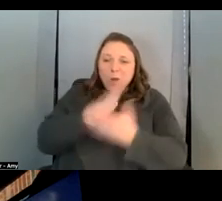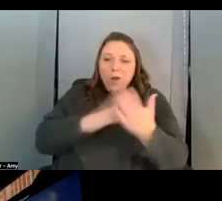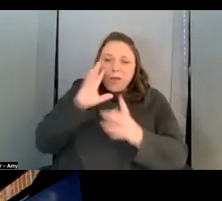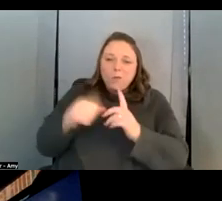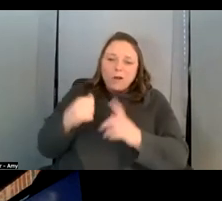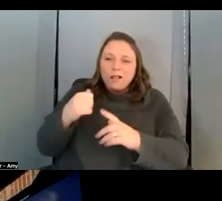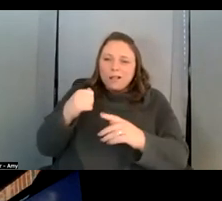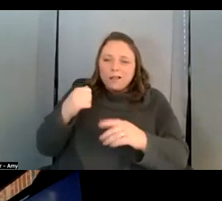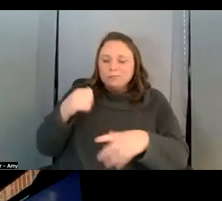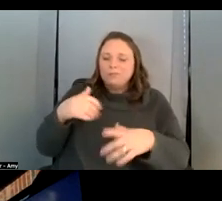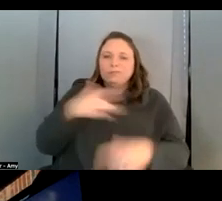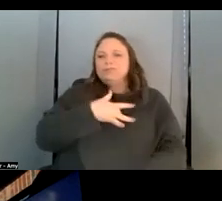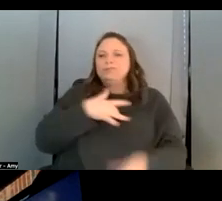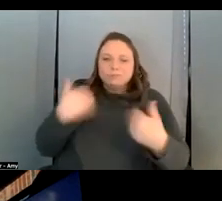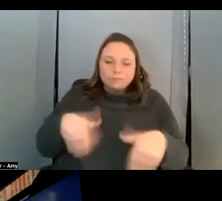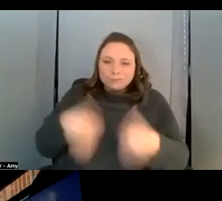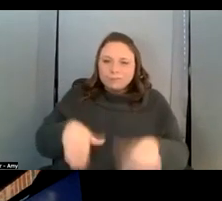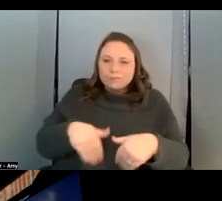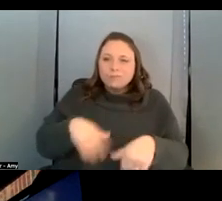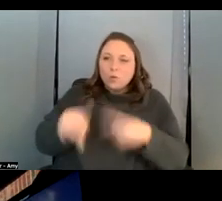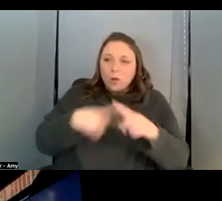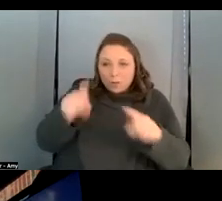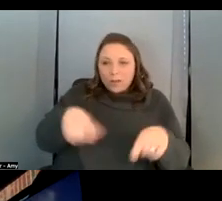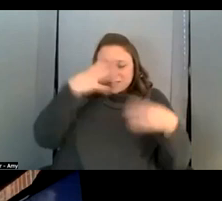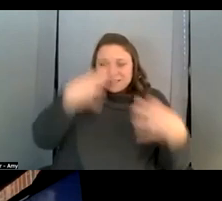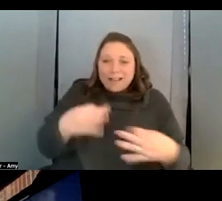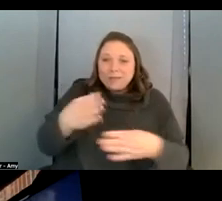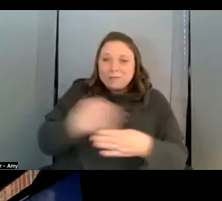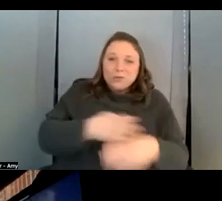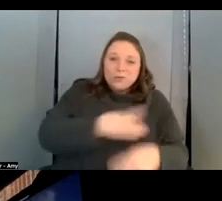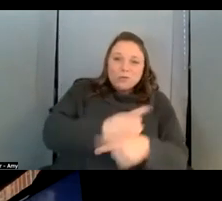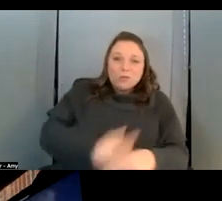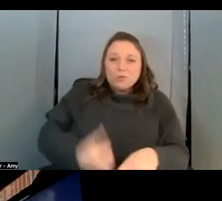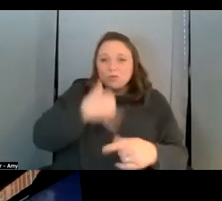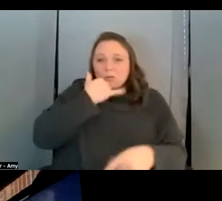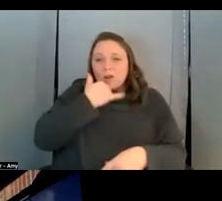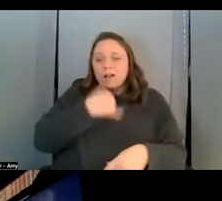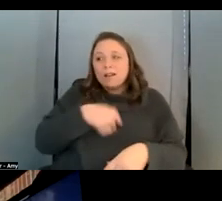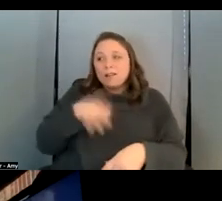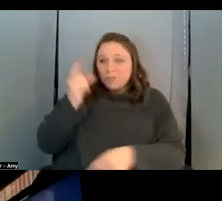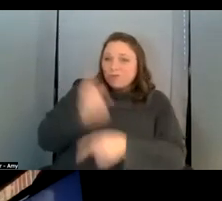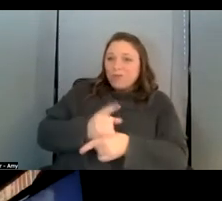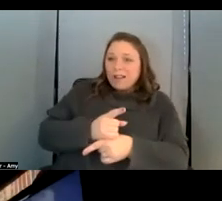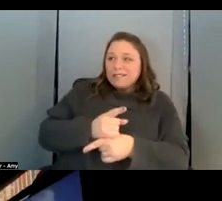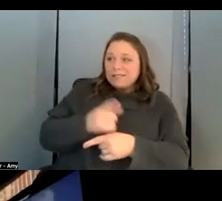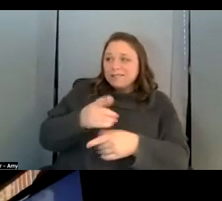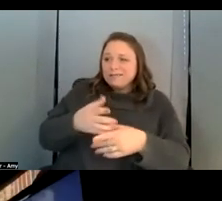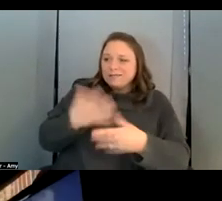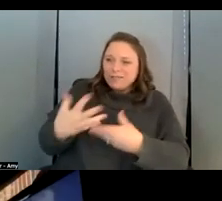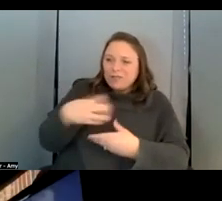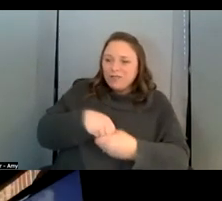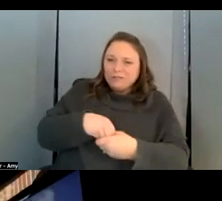actually make the decision between right and wrong right autonomy is the big deal for him yeah yeah um